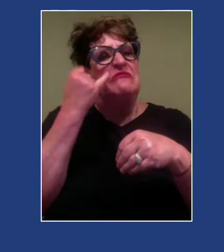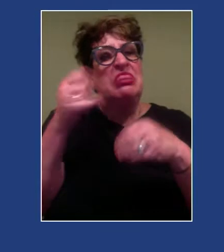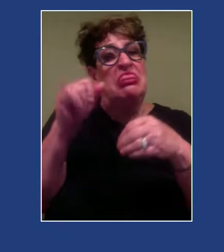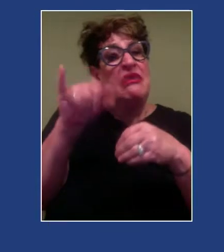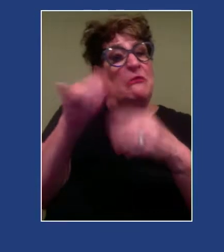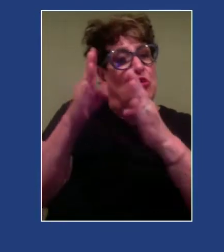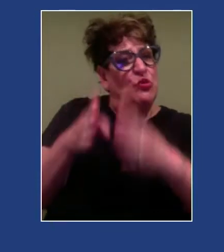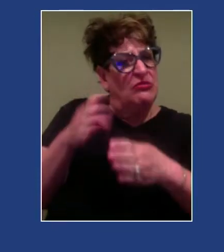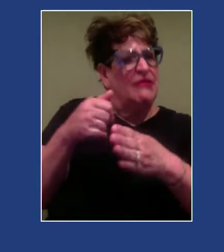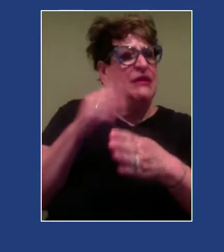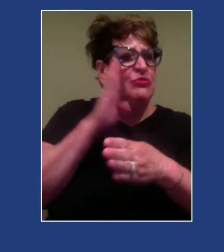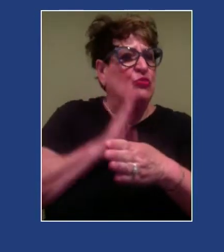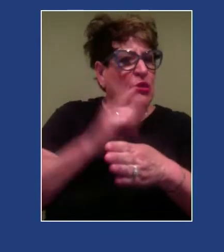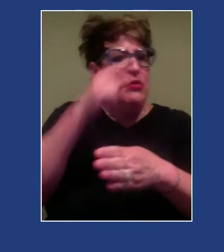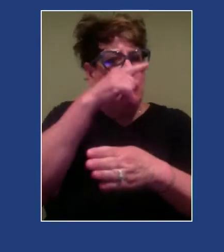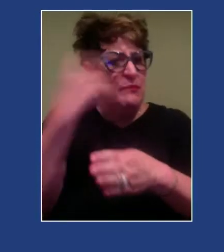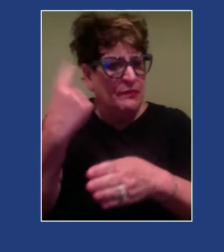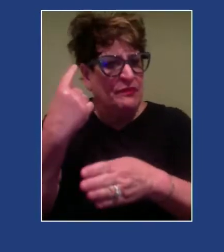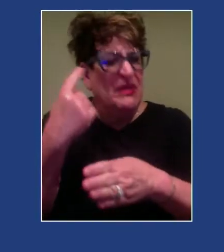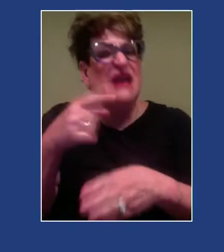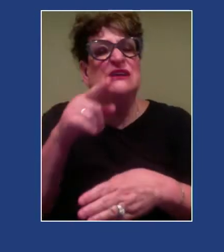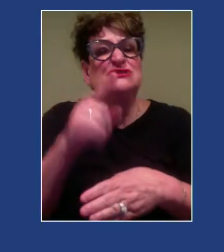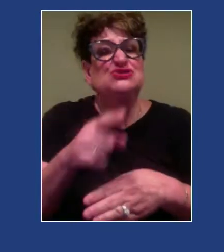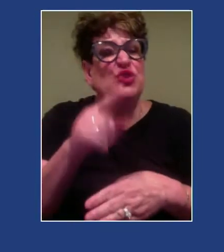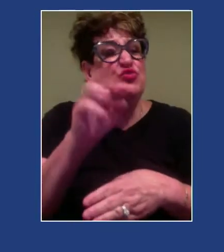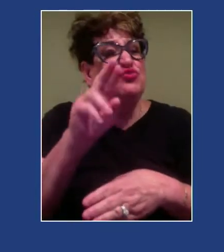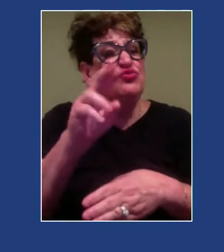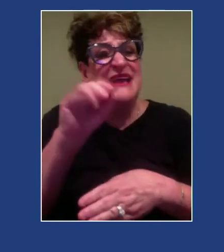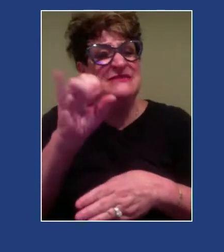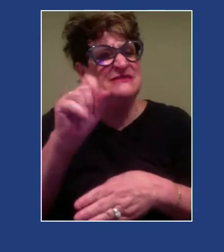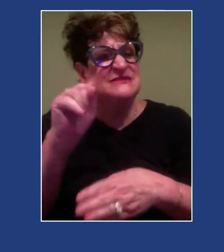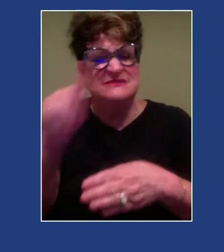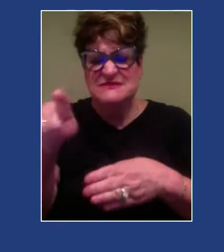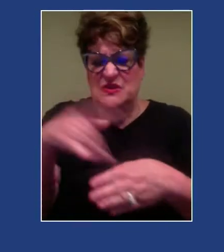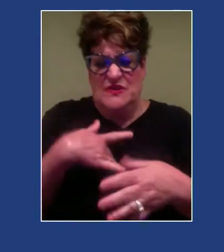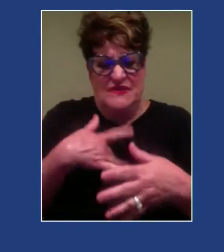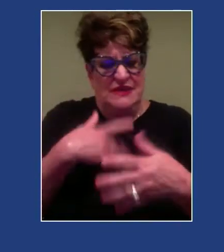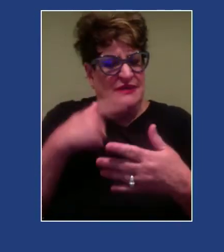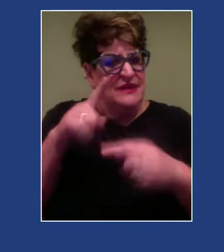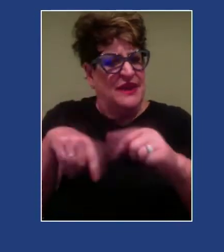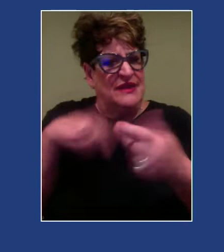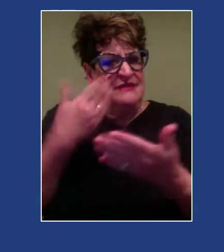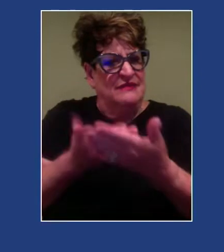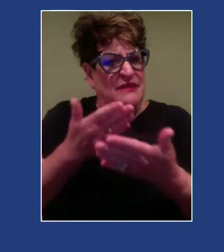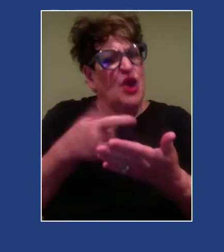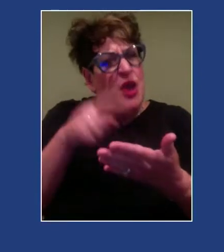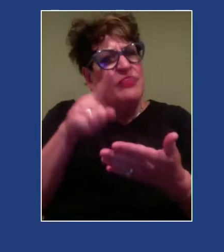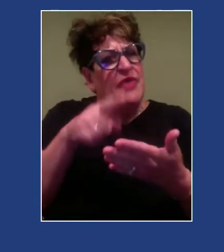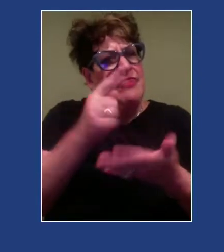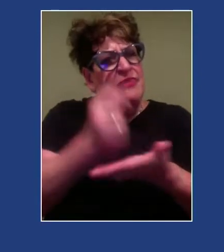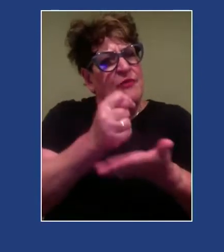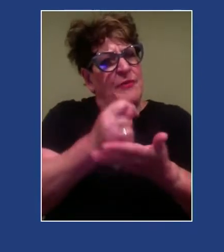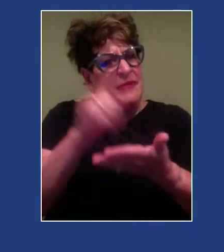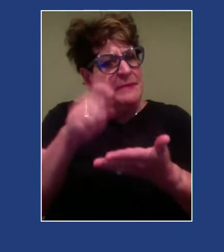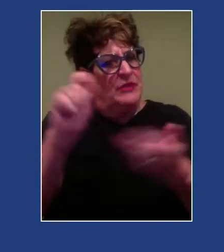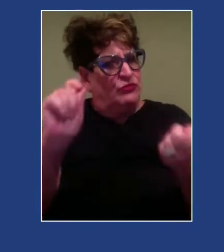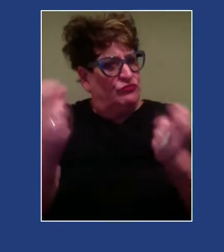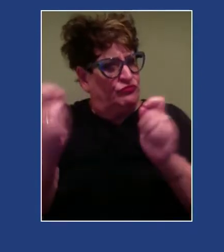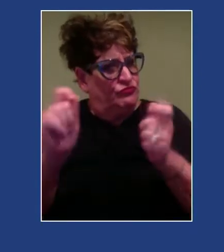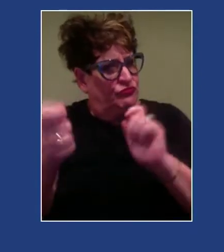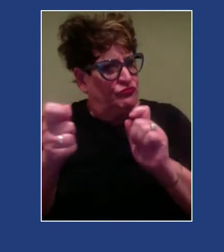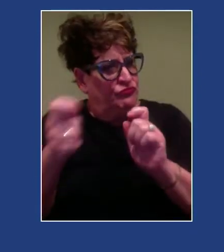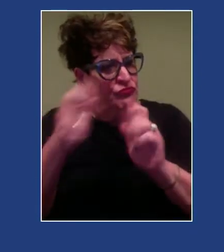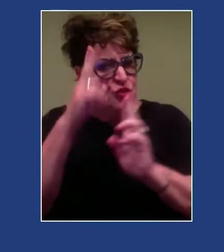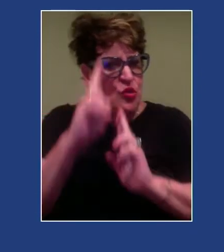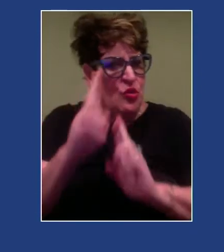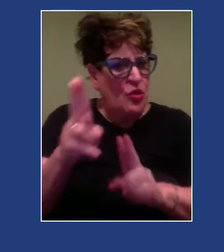is an invalidating environment and that therapists need to make adjustments within the DBT framework that honors an anti-racist